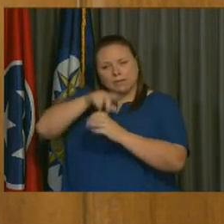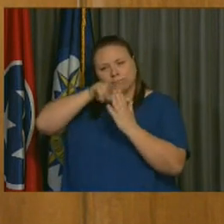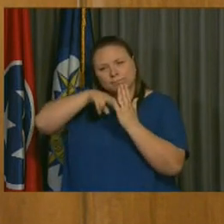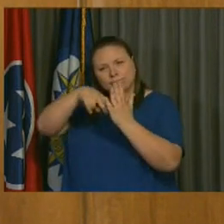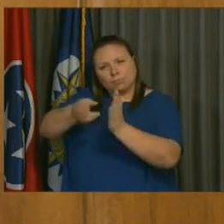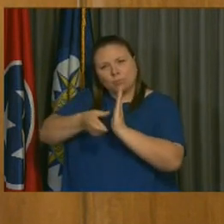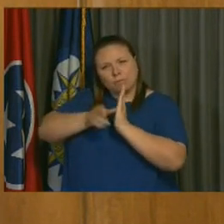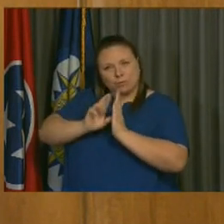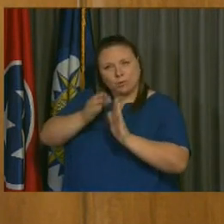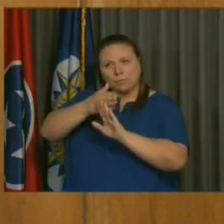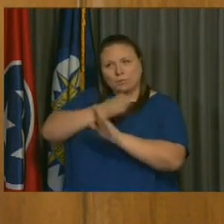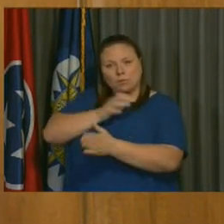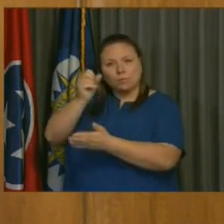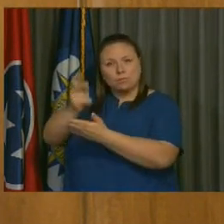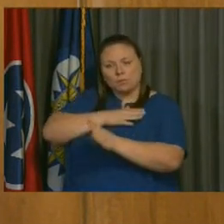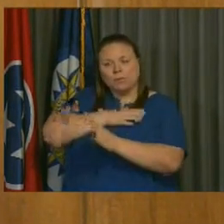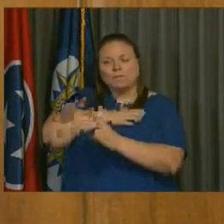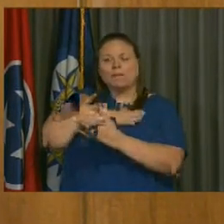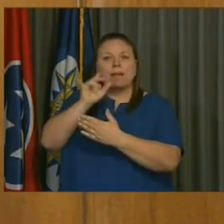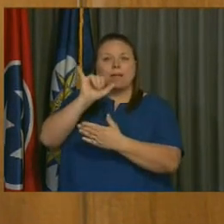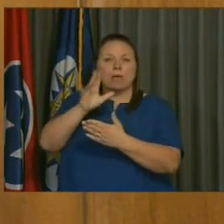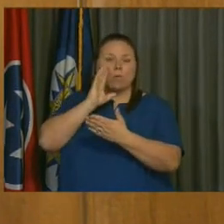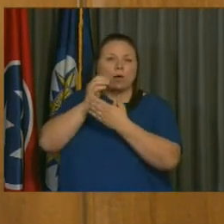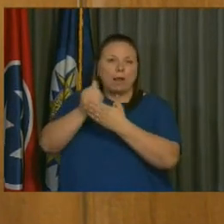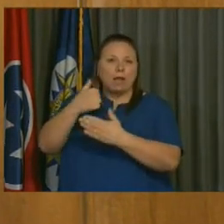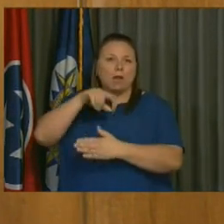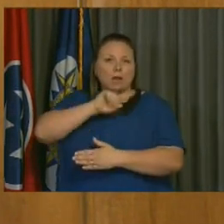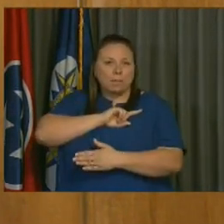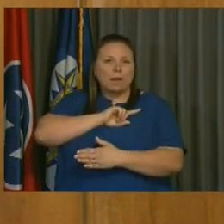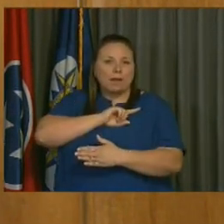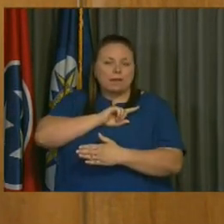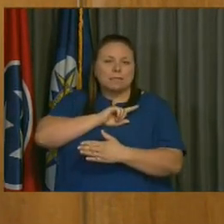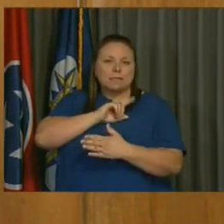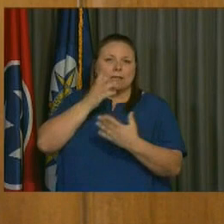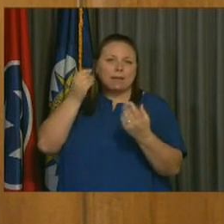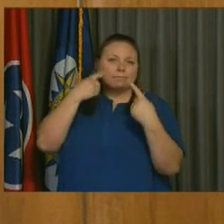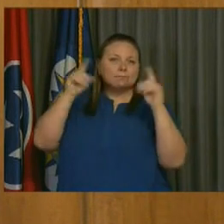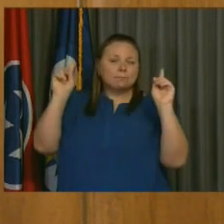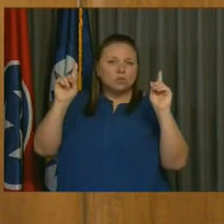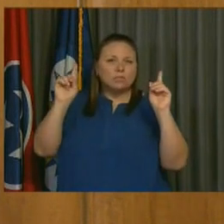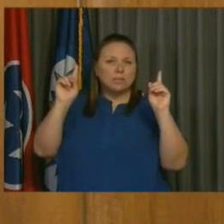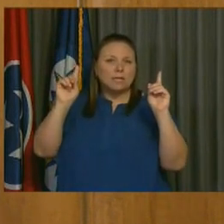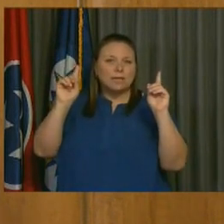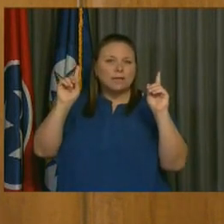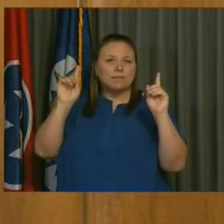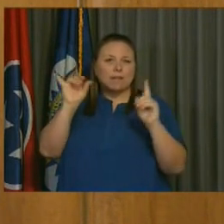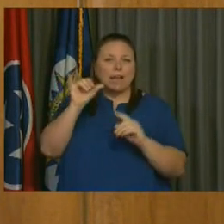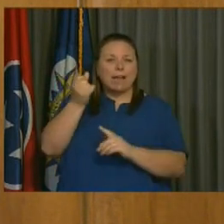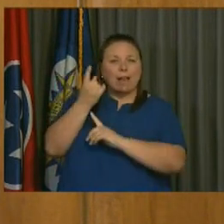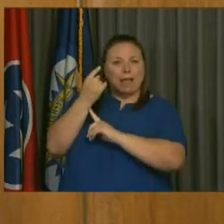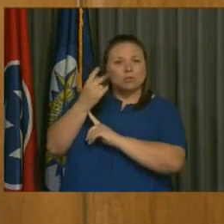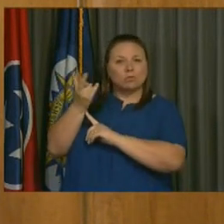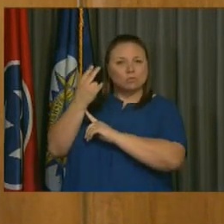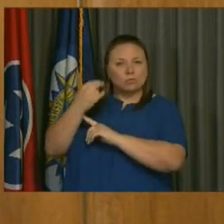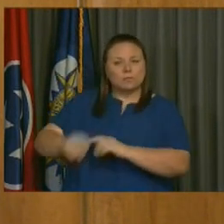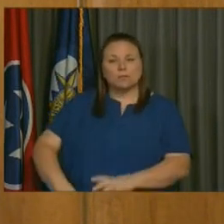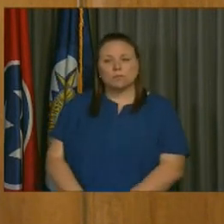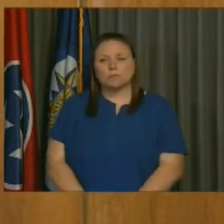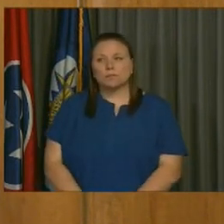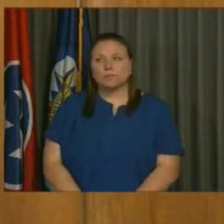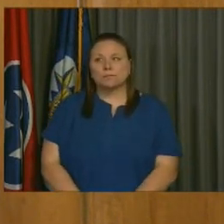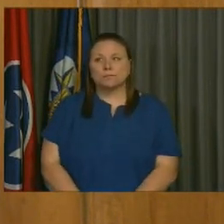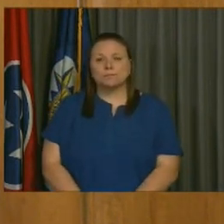review that, that we can have a better outcome with that review process and we were able to achieve last year in the prior administration.